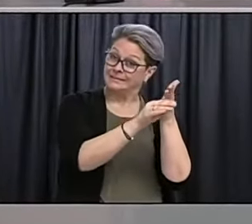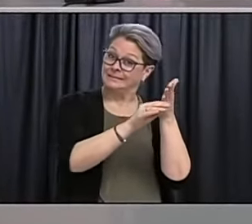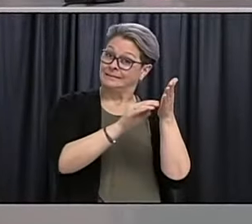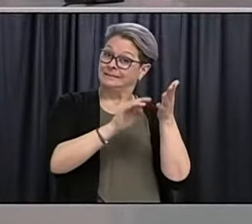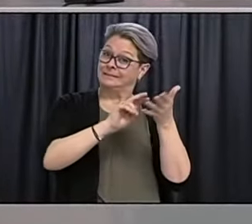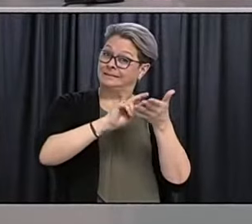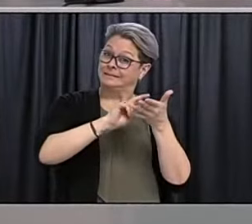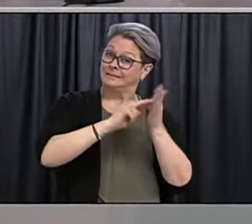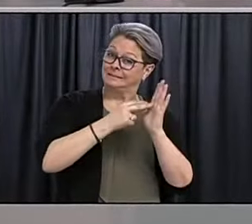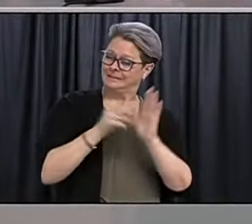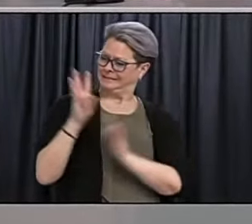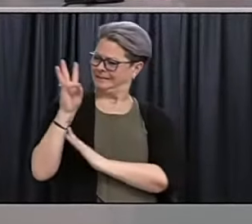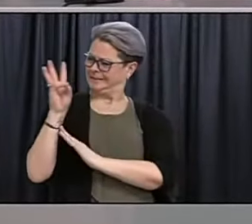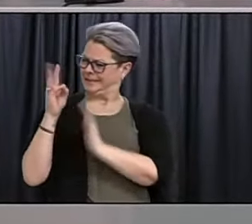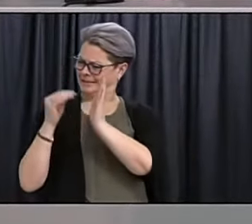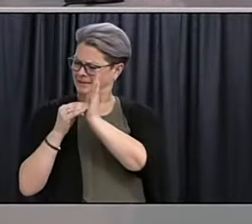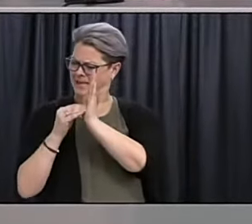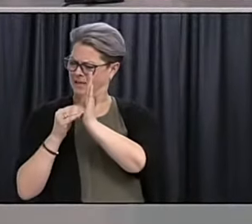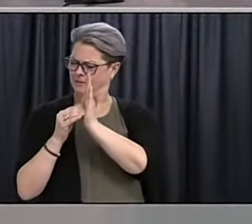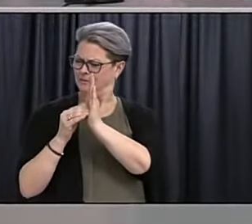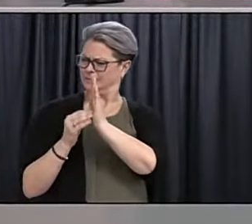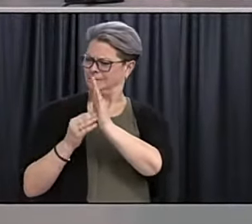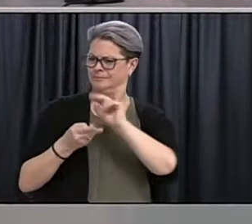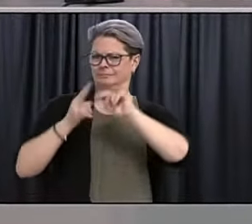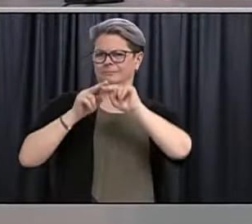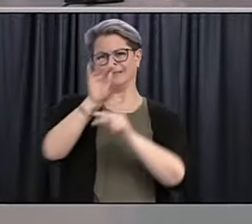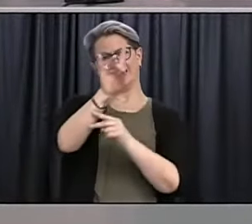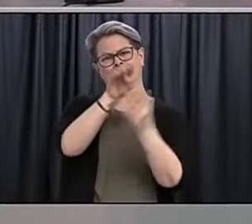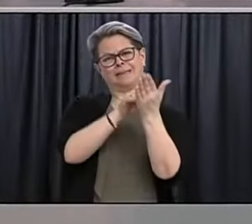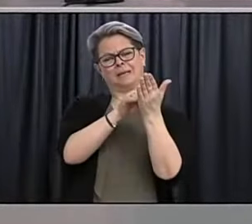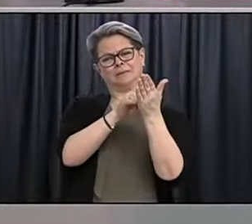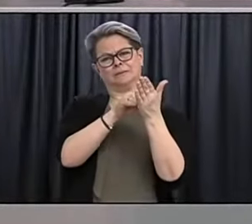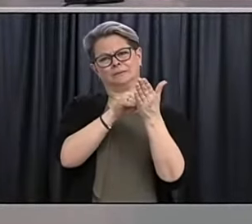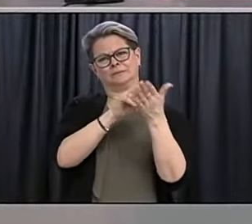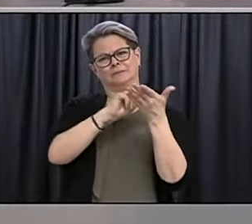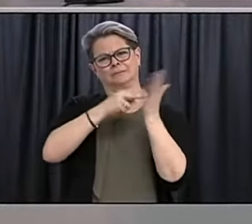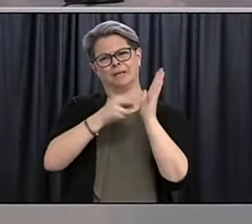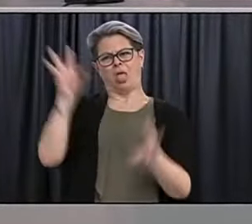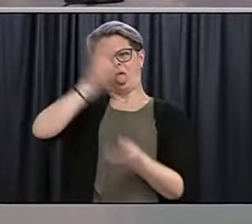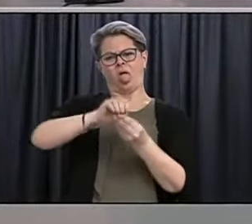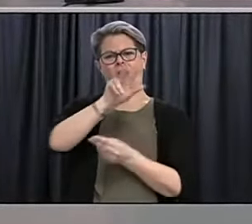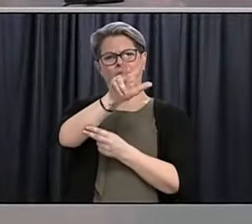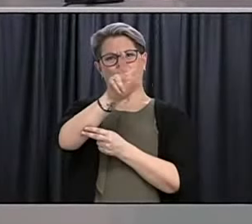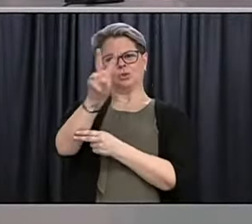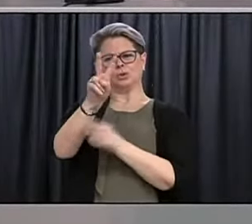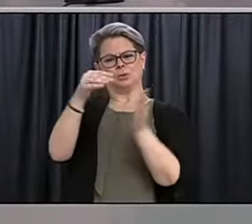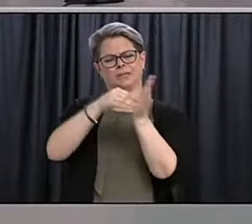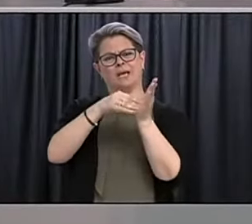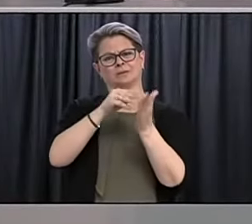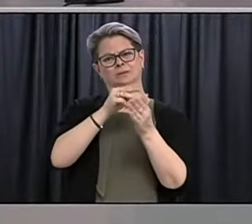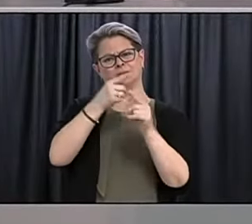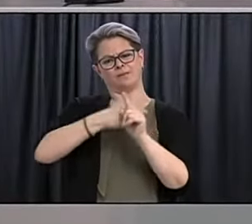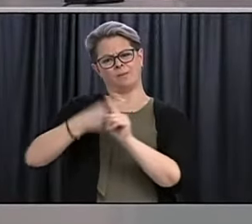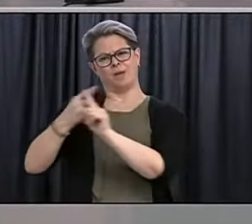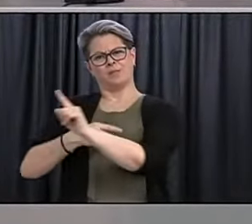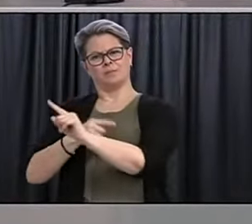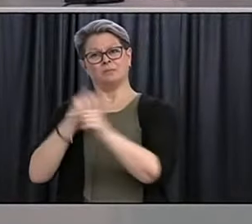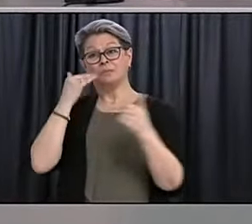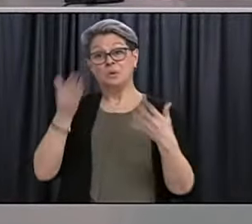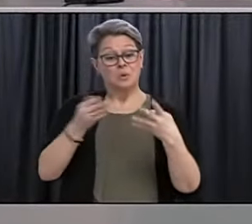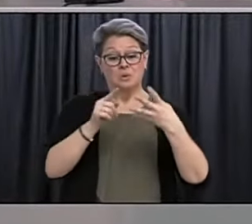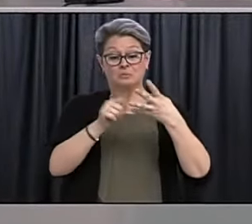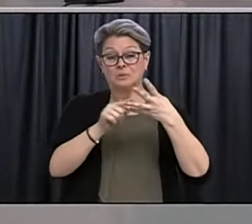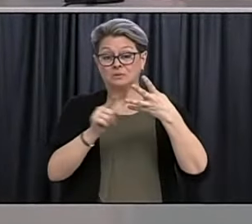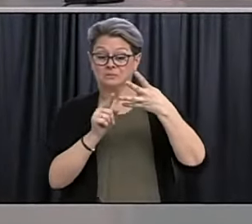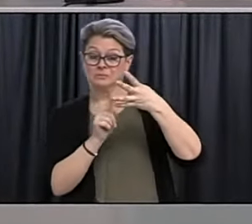use the same number where our 6,000 goes to 8,000 every week. That's 32,000 a month. We don't know about Moderna. We don't know